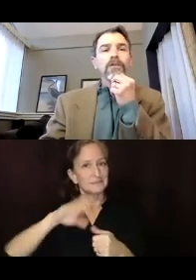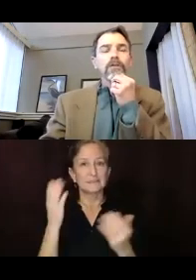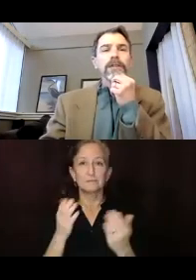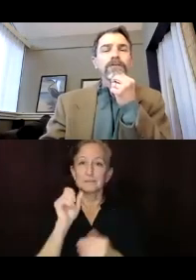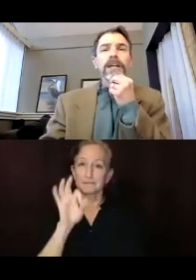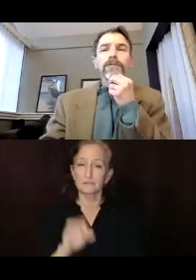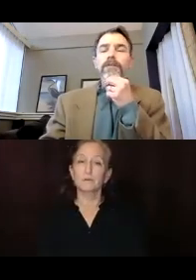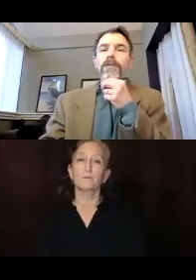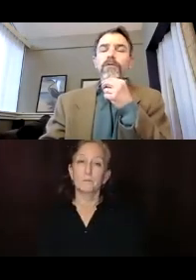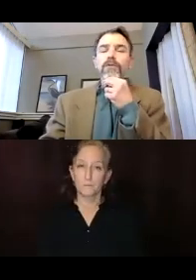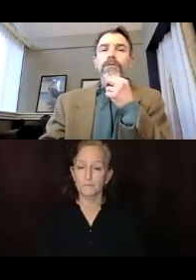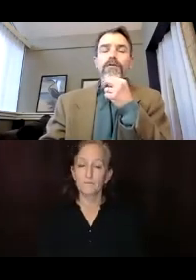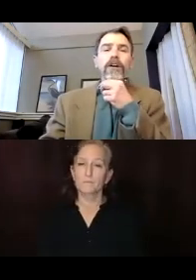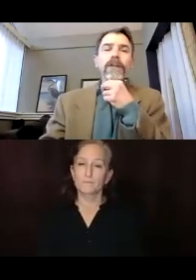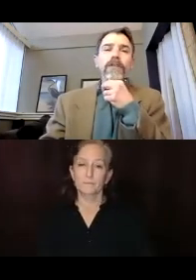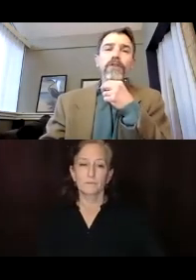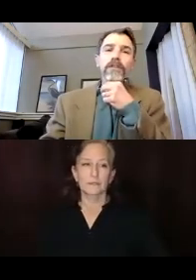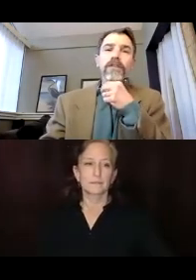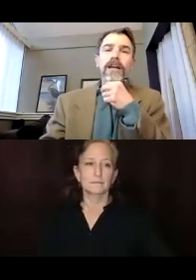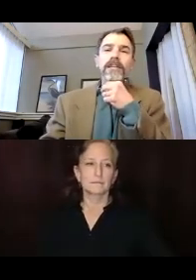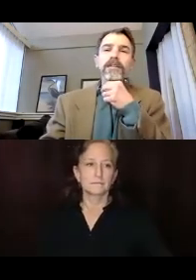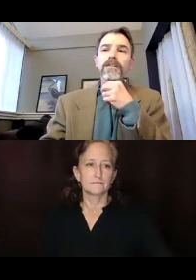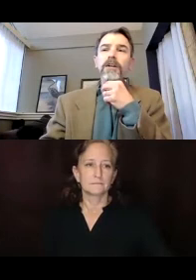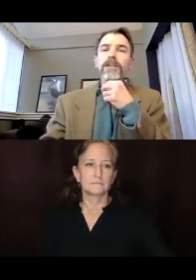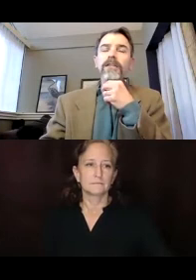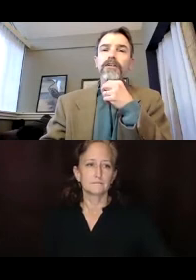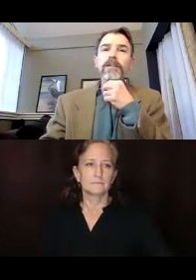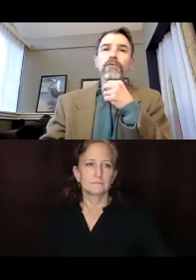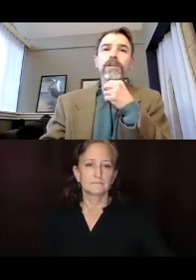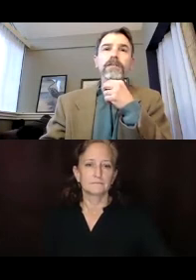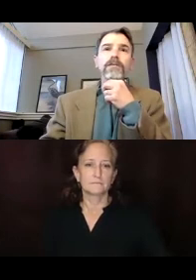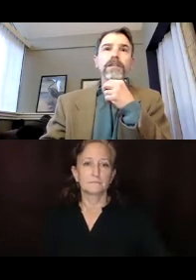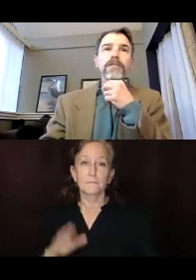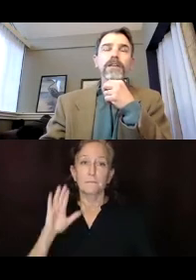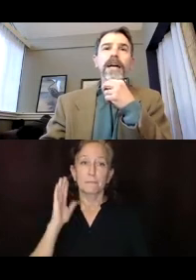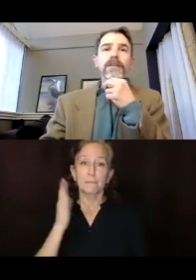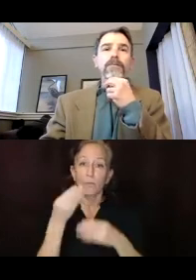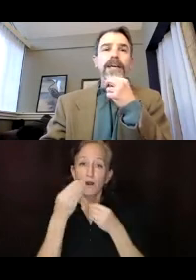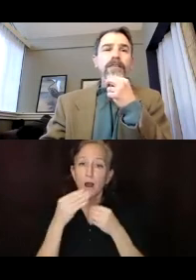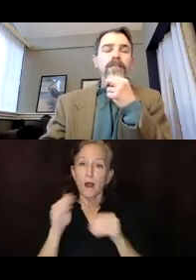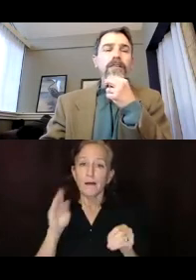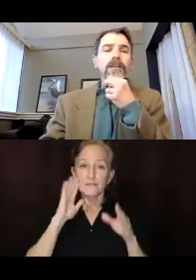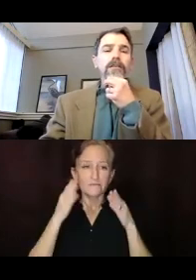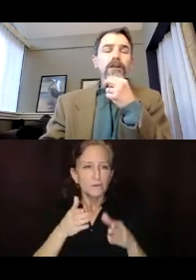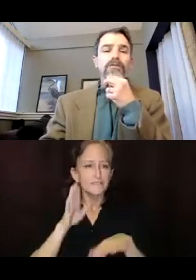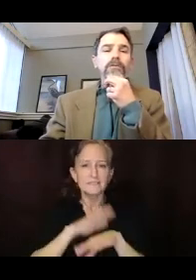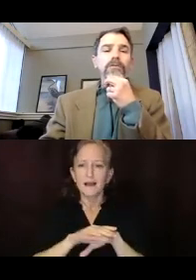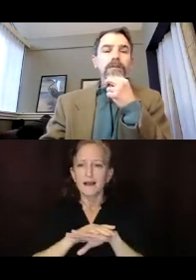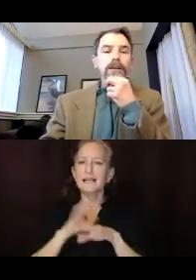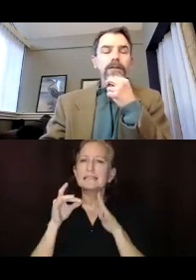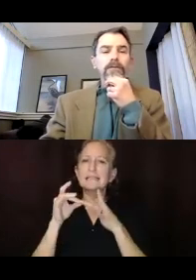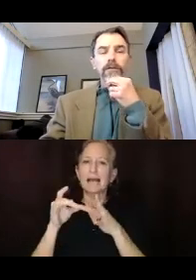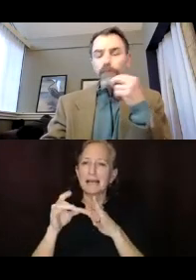So we've developed what our office focuses on, you know, in this area is really these guiding plans. So,